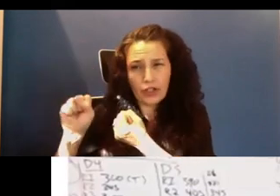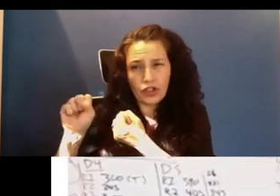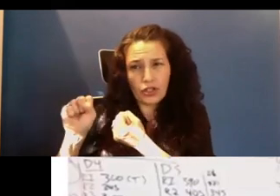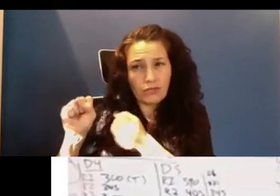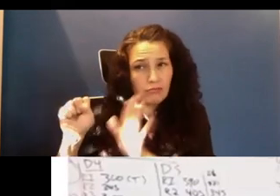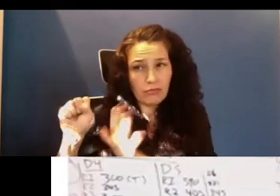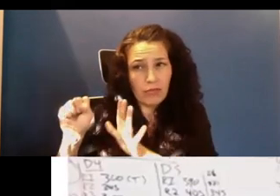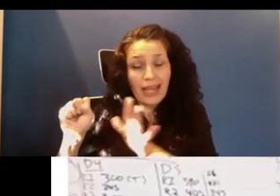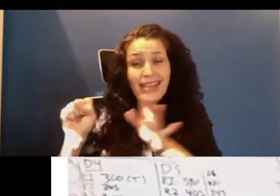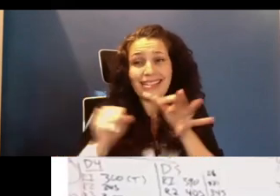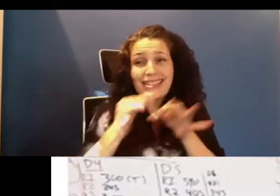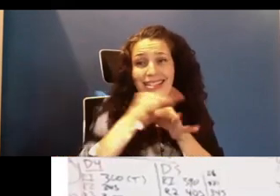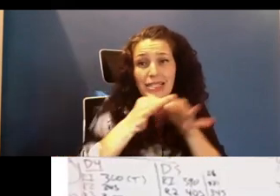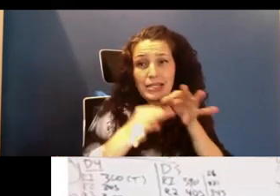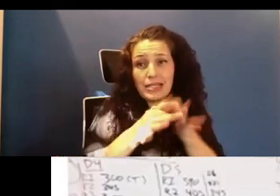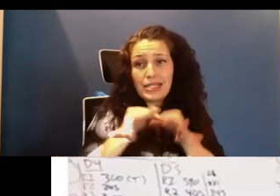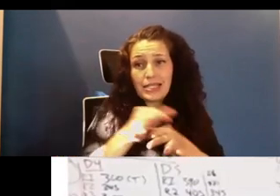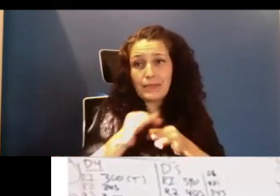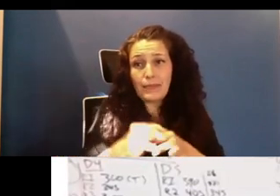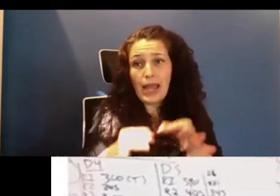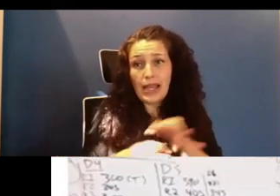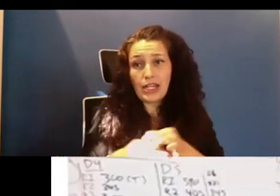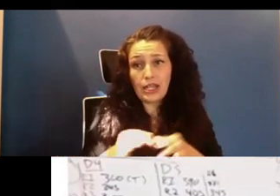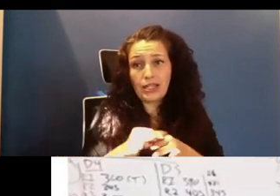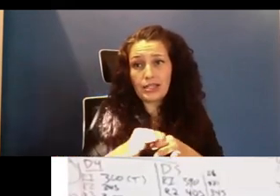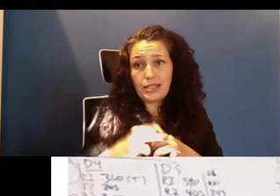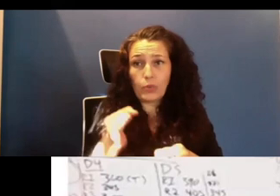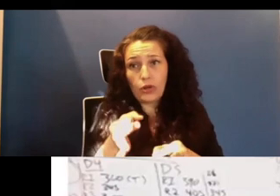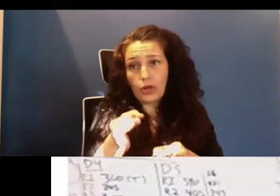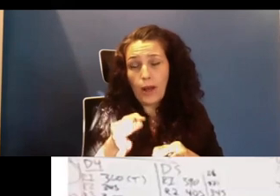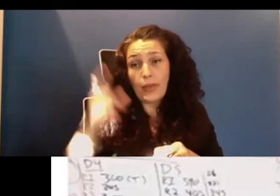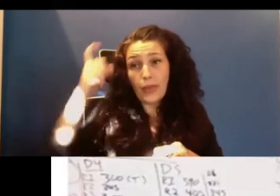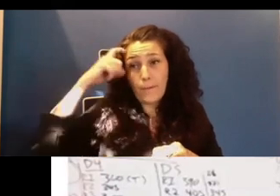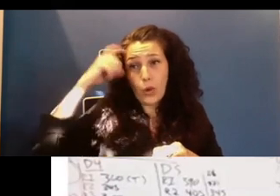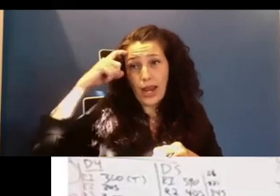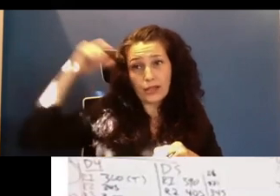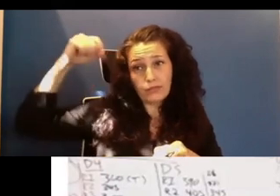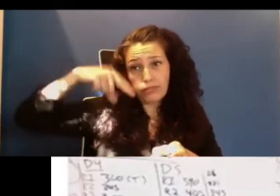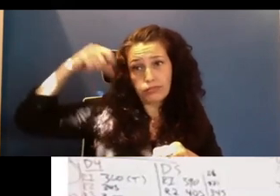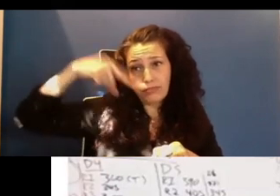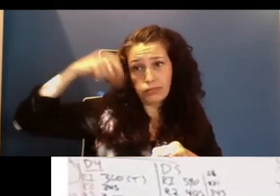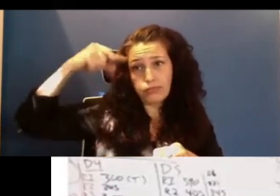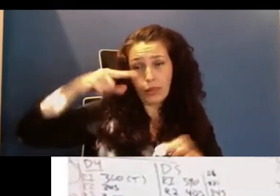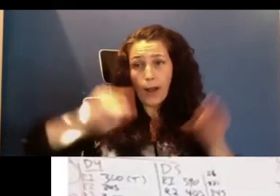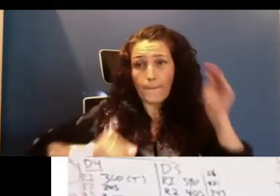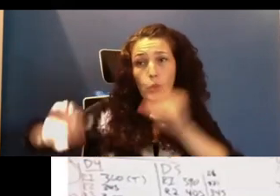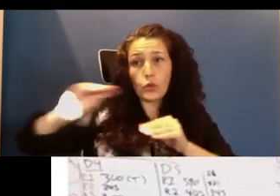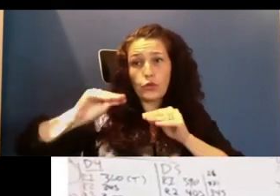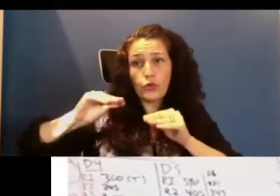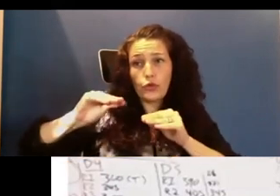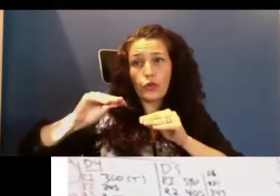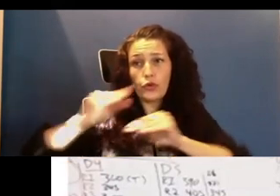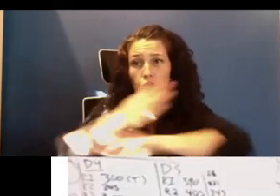is severed. So the brain is still sending signals to move the legs or move the arms. And we want to understand the pattern